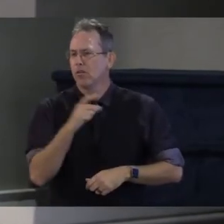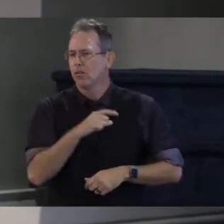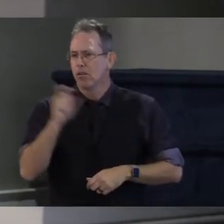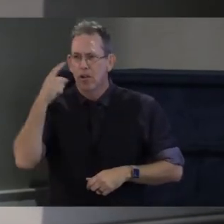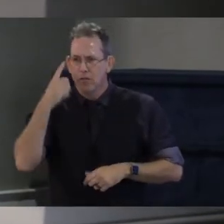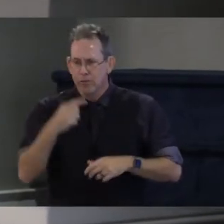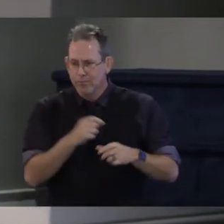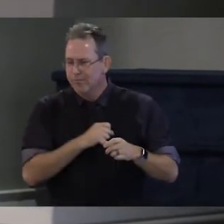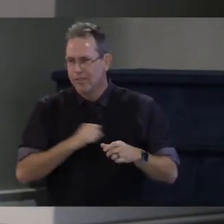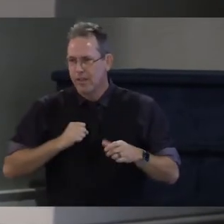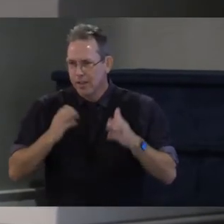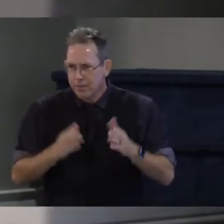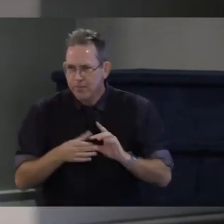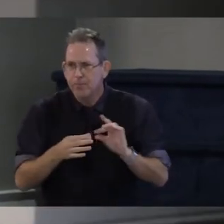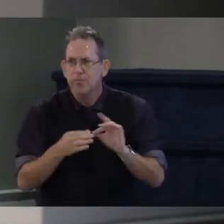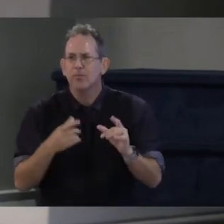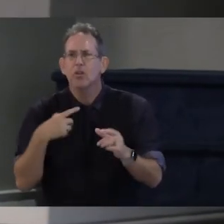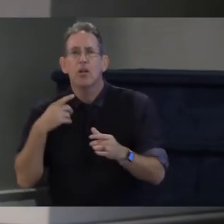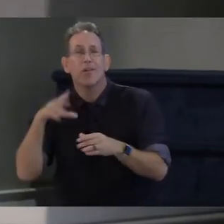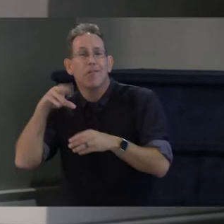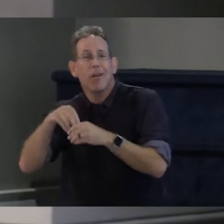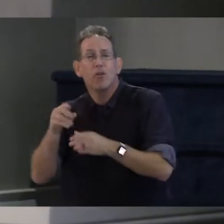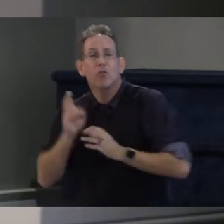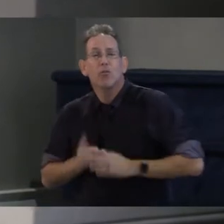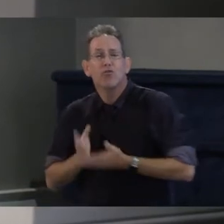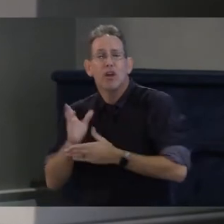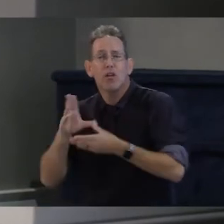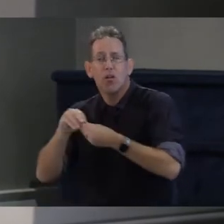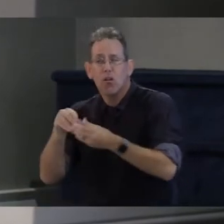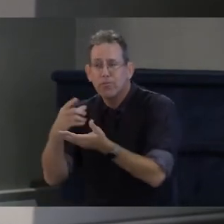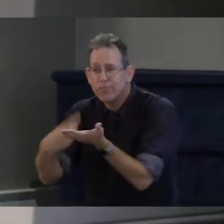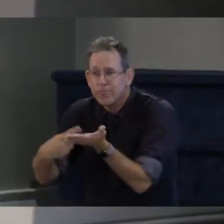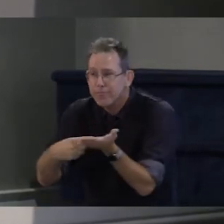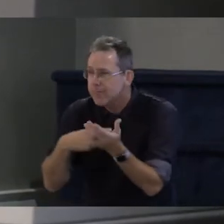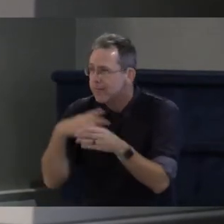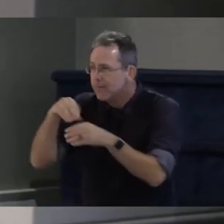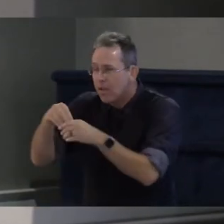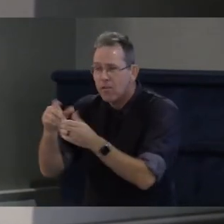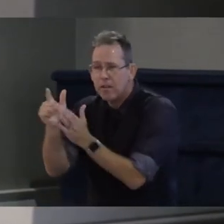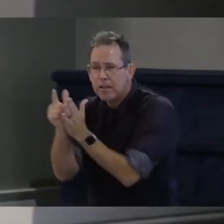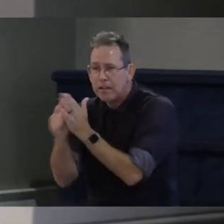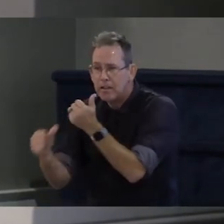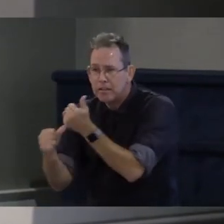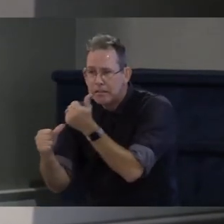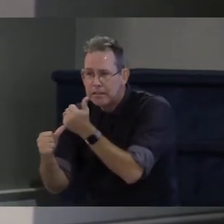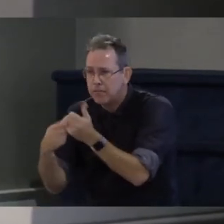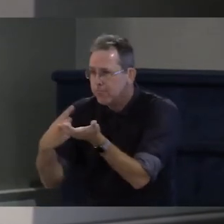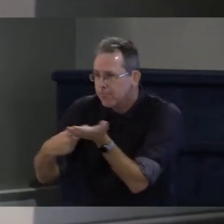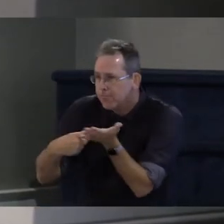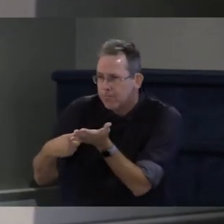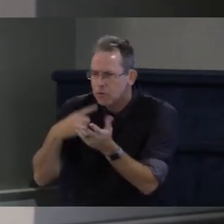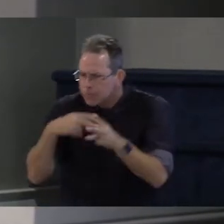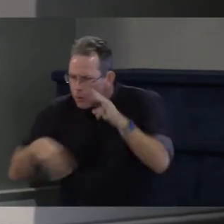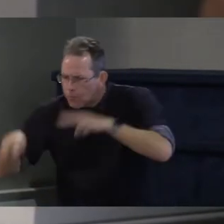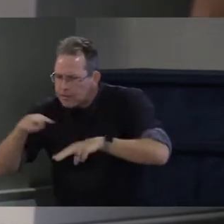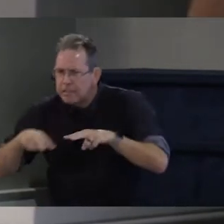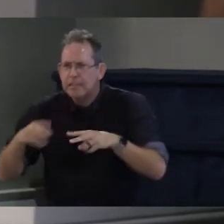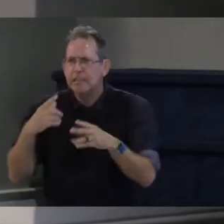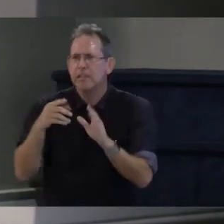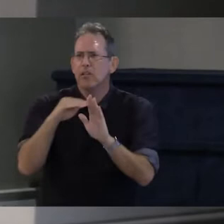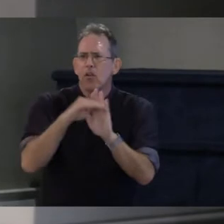previously as an assistant attorney general I worked overseas promoting human rights and also with the international committee of the red cross